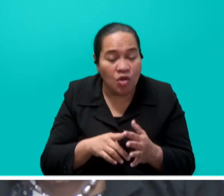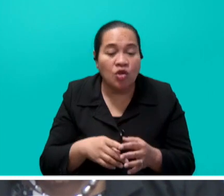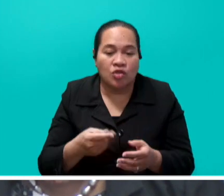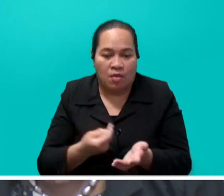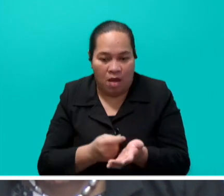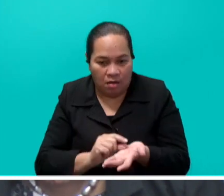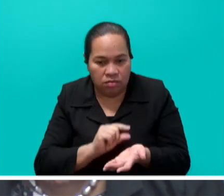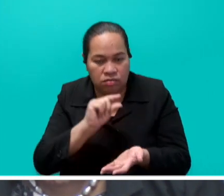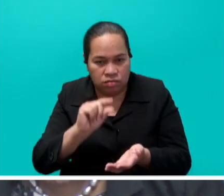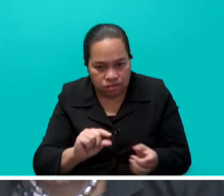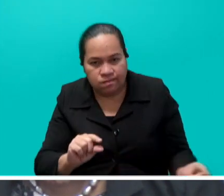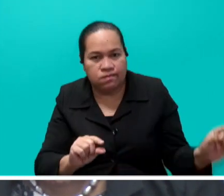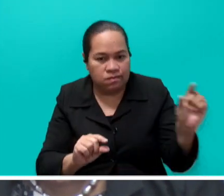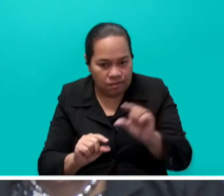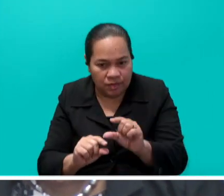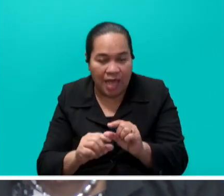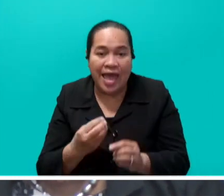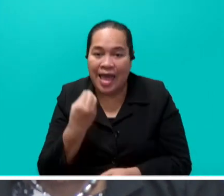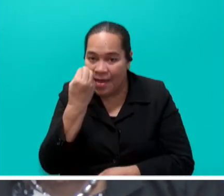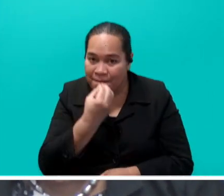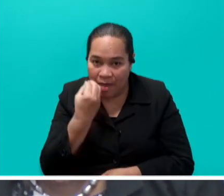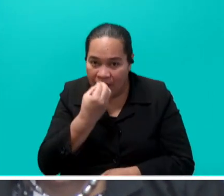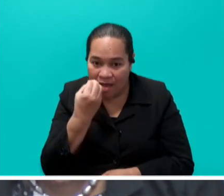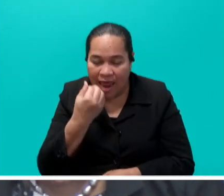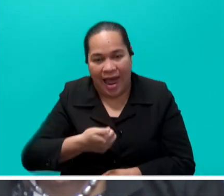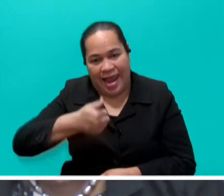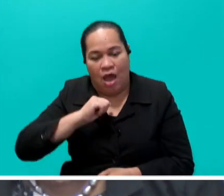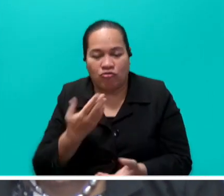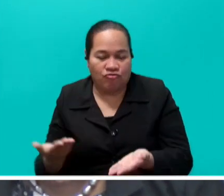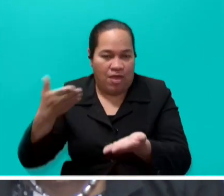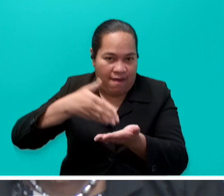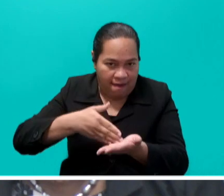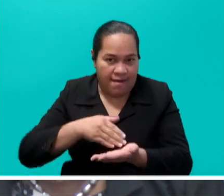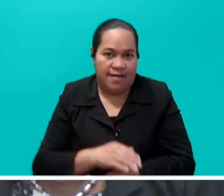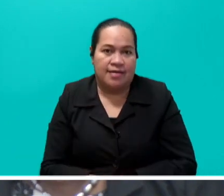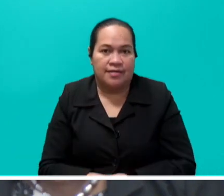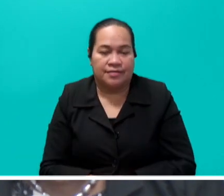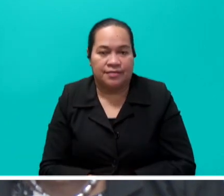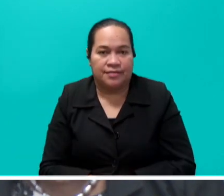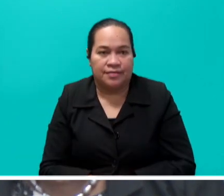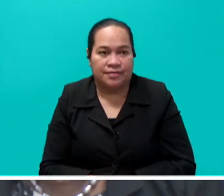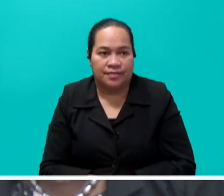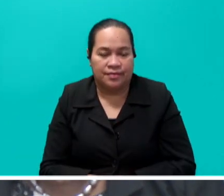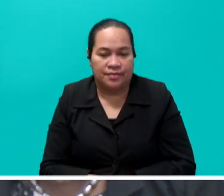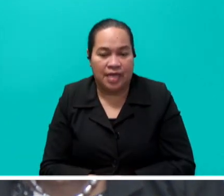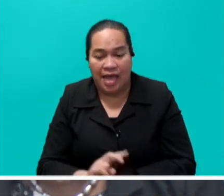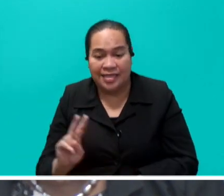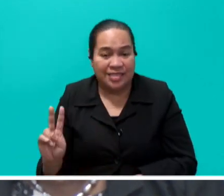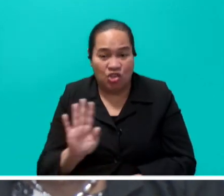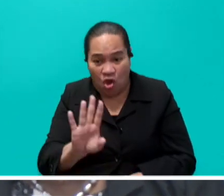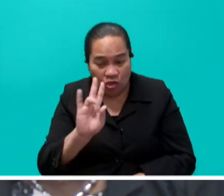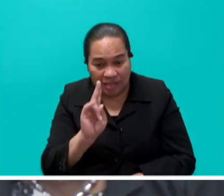subsistence and meal allowance accordingly, sir. As for the second part of the